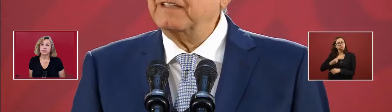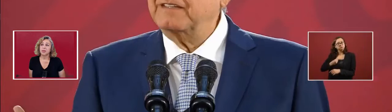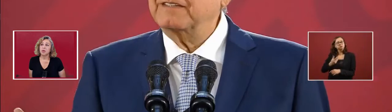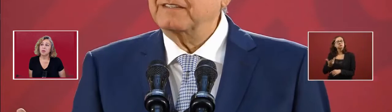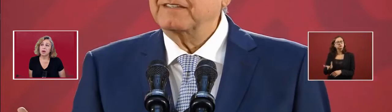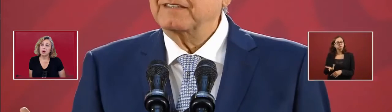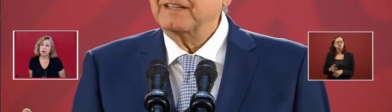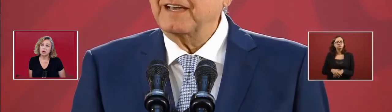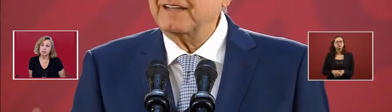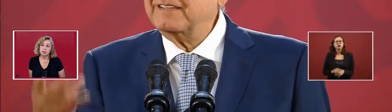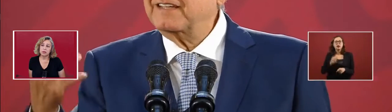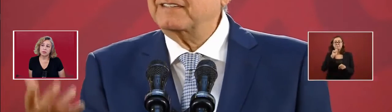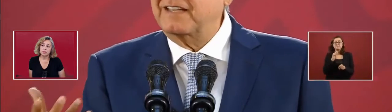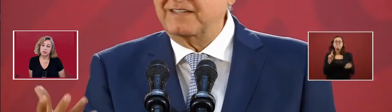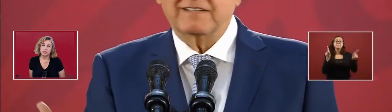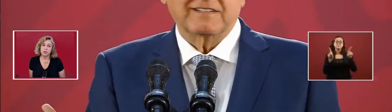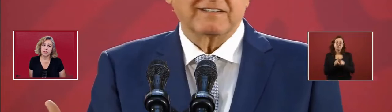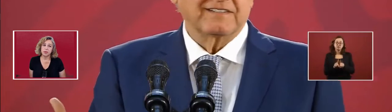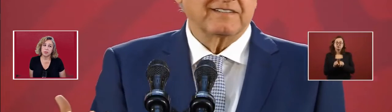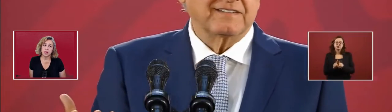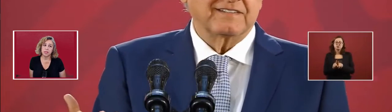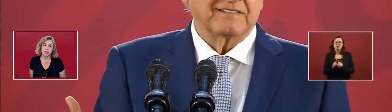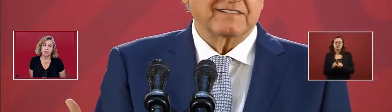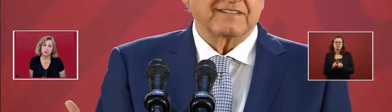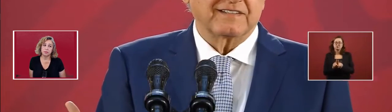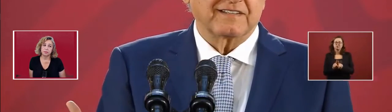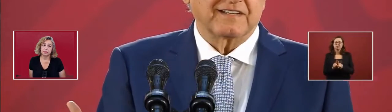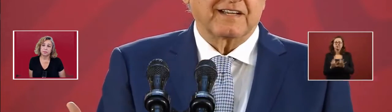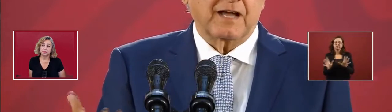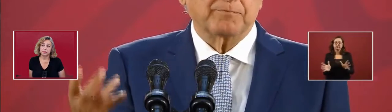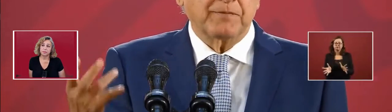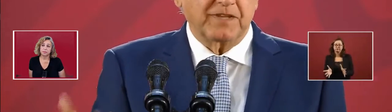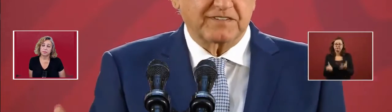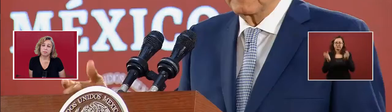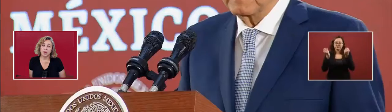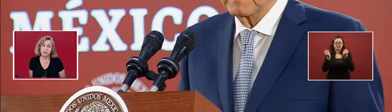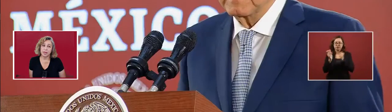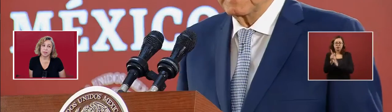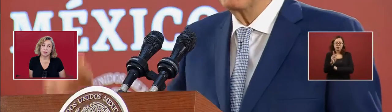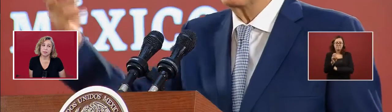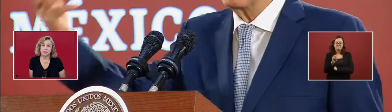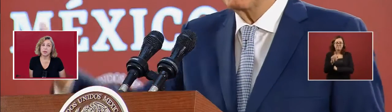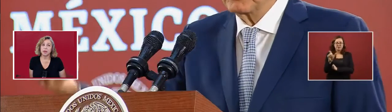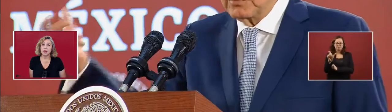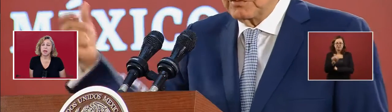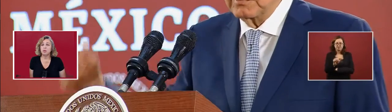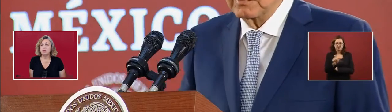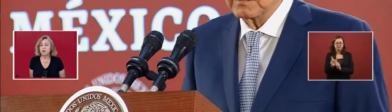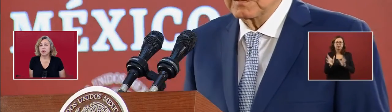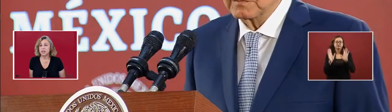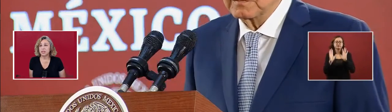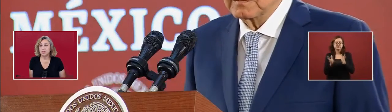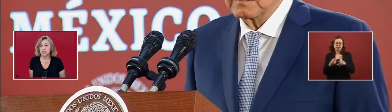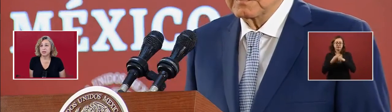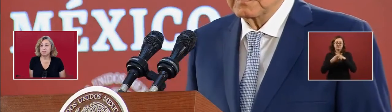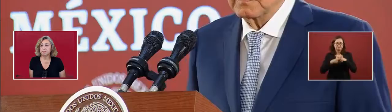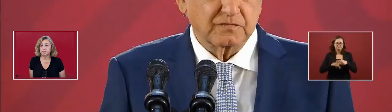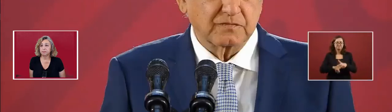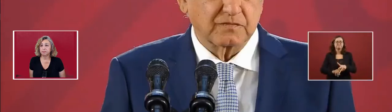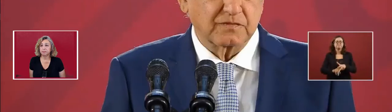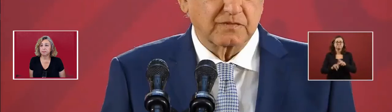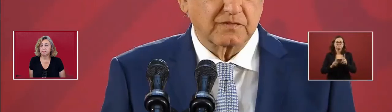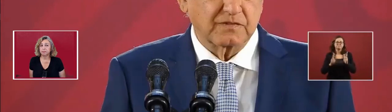We are also going to rescue Pemex. And we've already started.